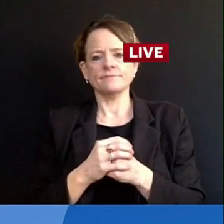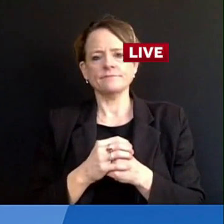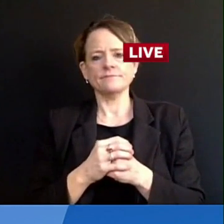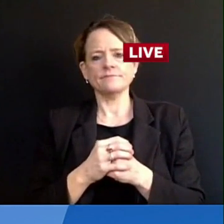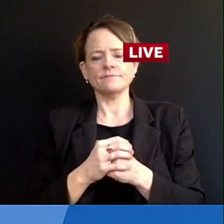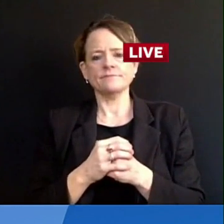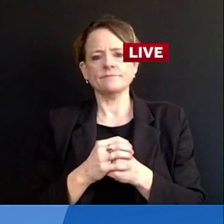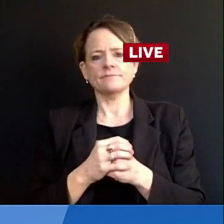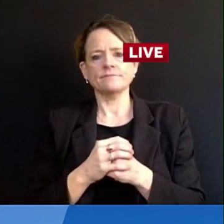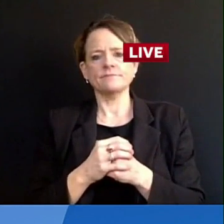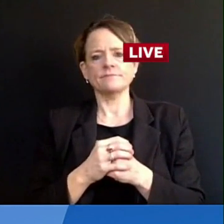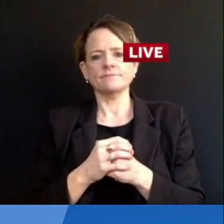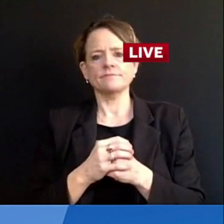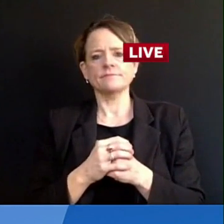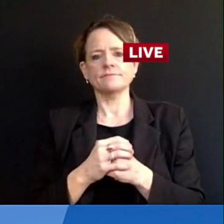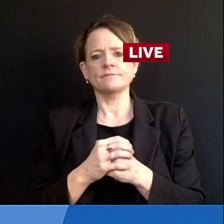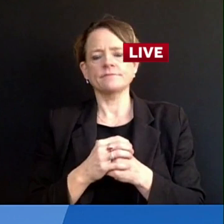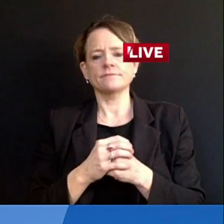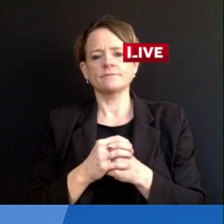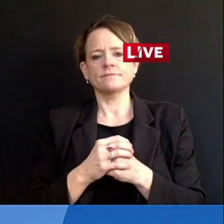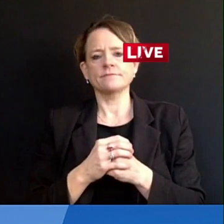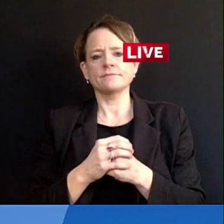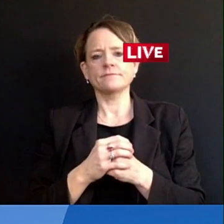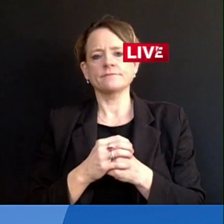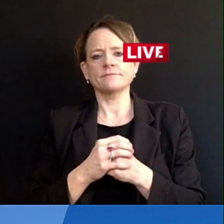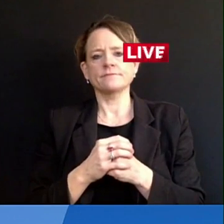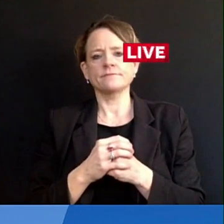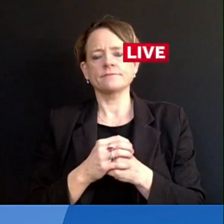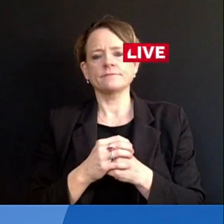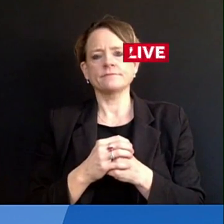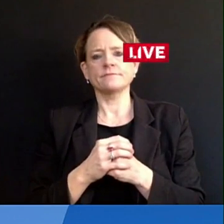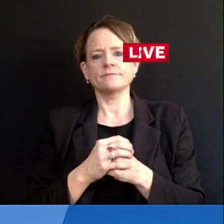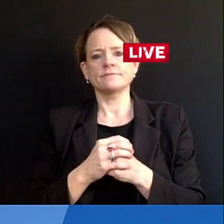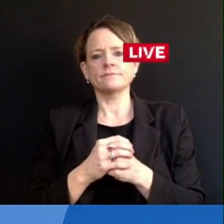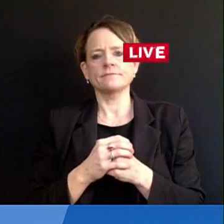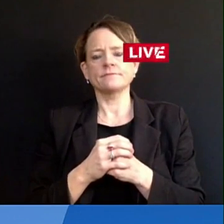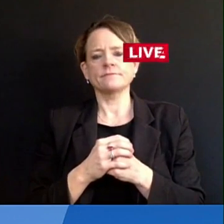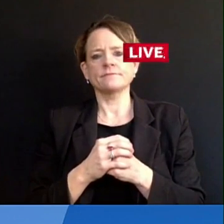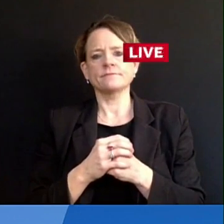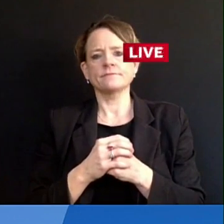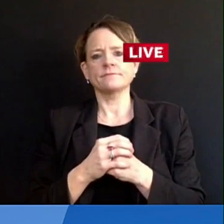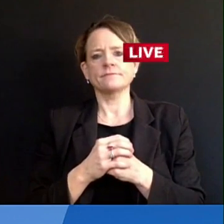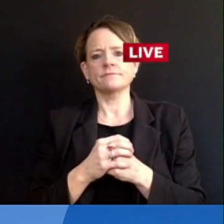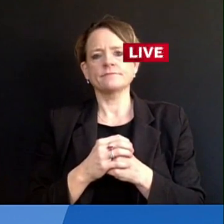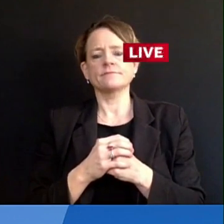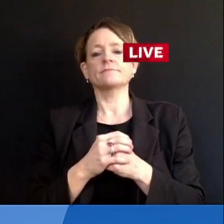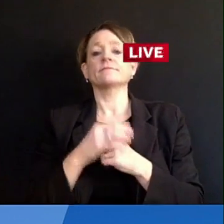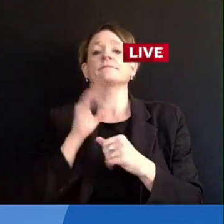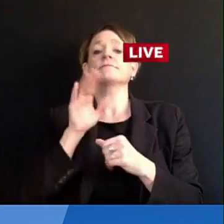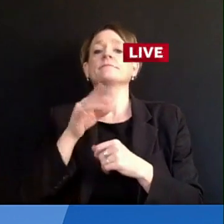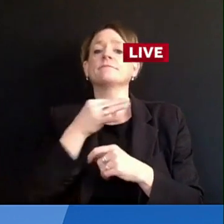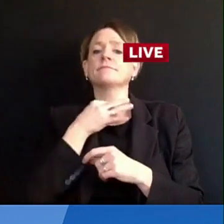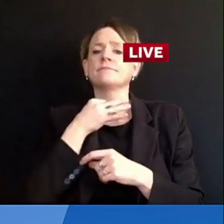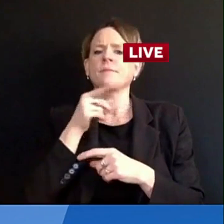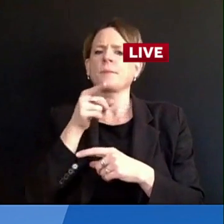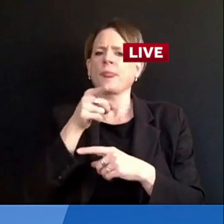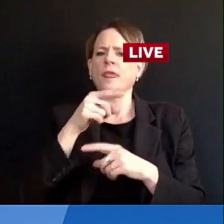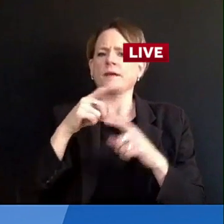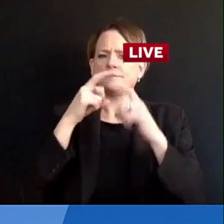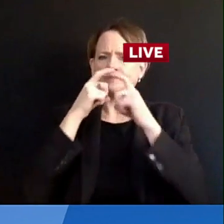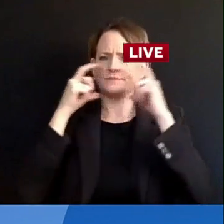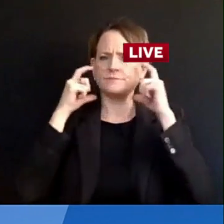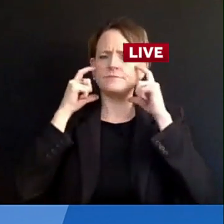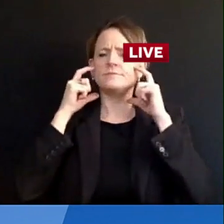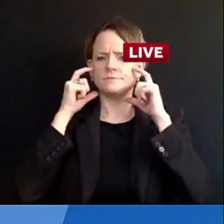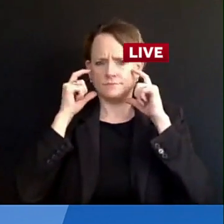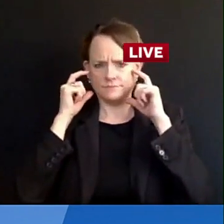decision to take the mask order lawsuit to go straight to the Supreme Court as opposed to waiting